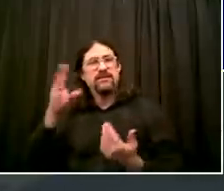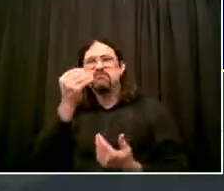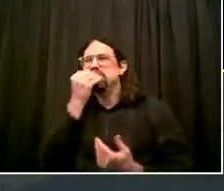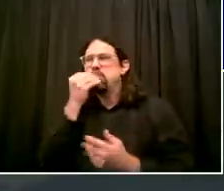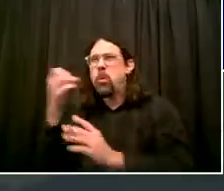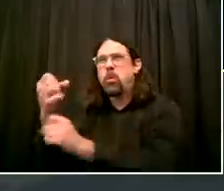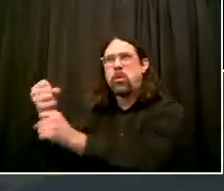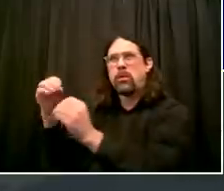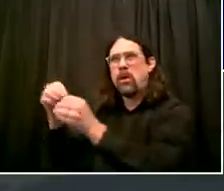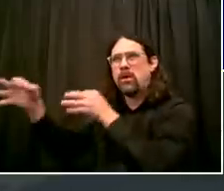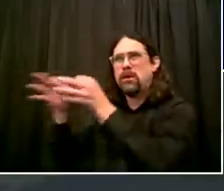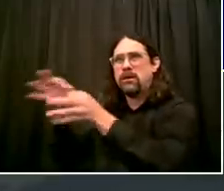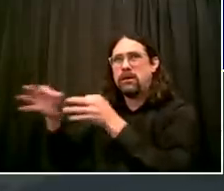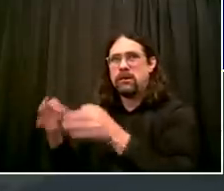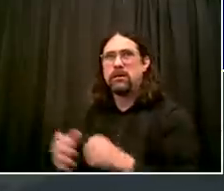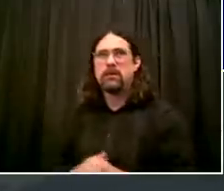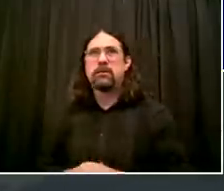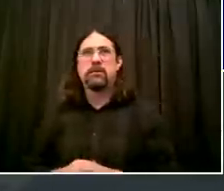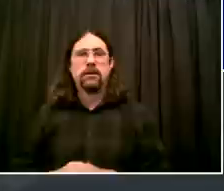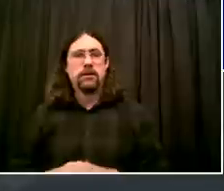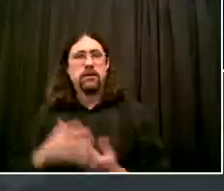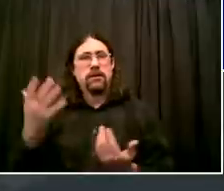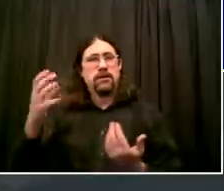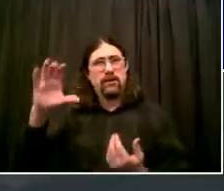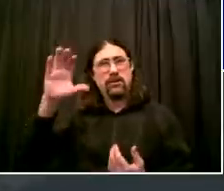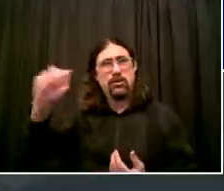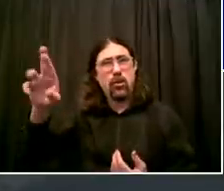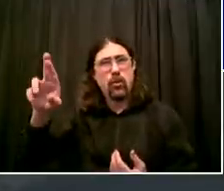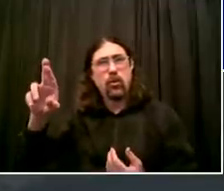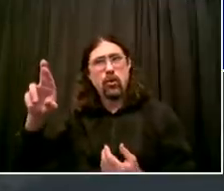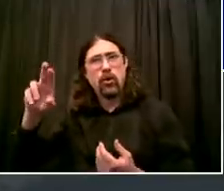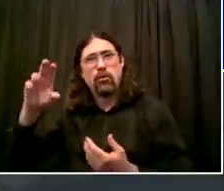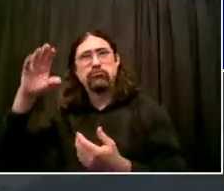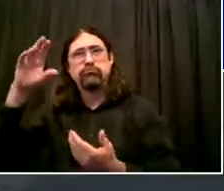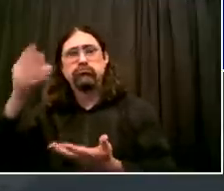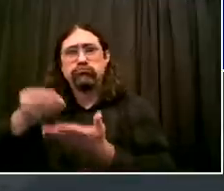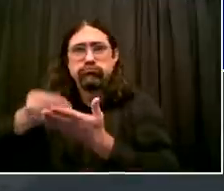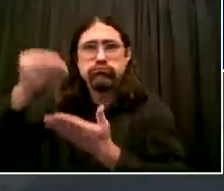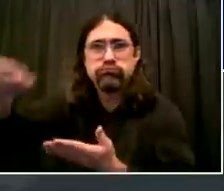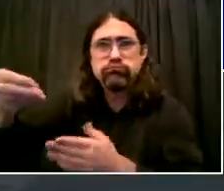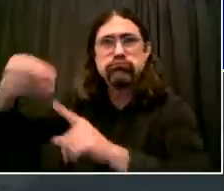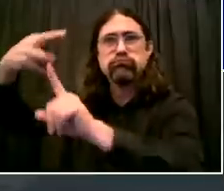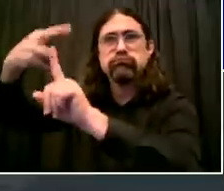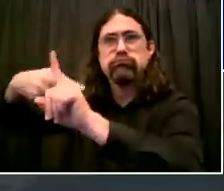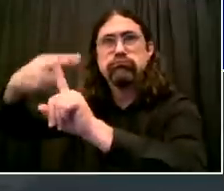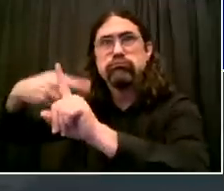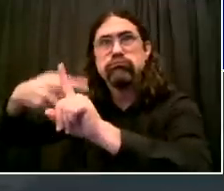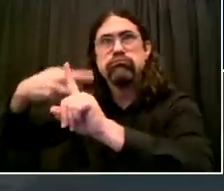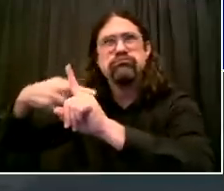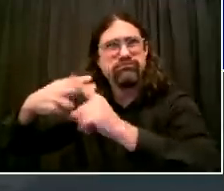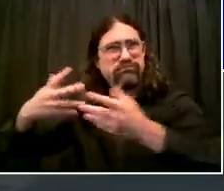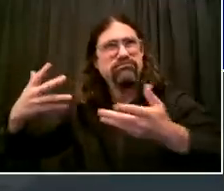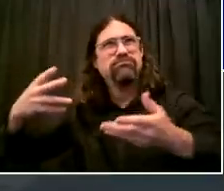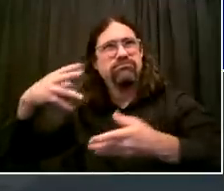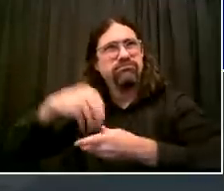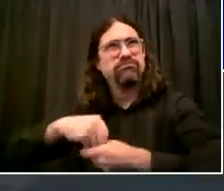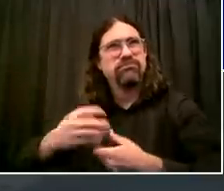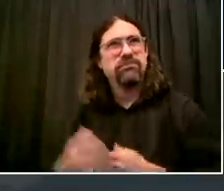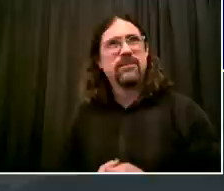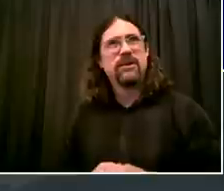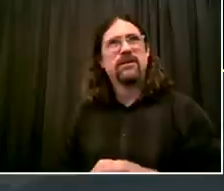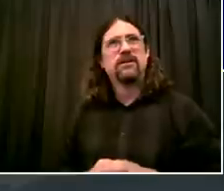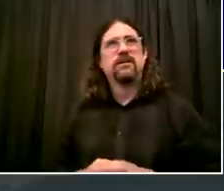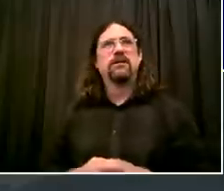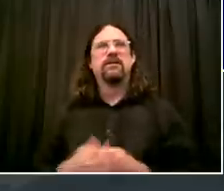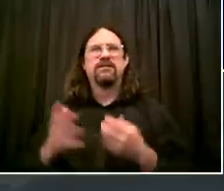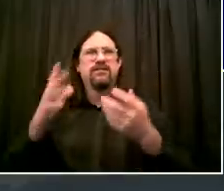cleaning and retail rental. A whole host of industries start to come back to life. Now, each one has gotten a